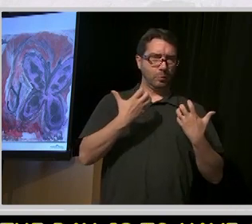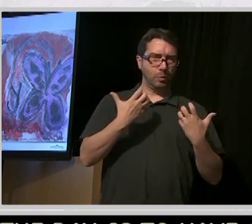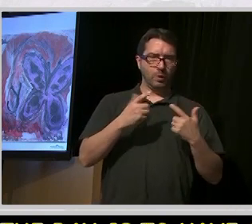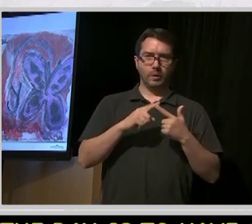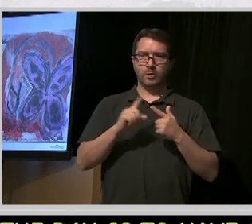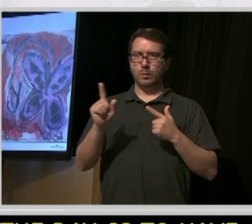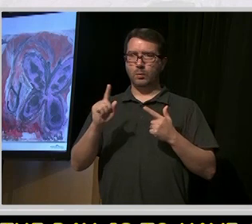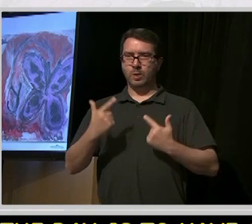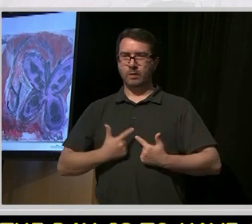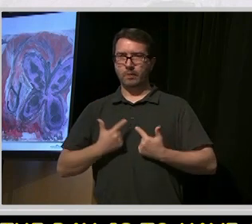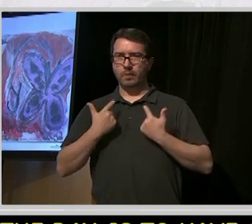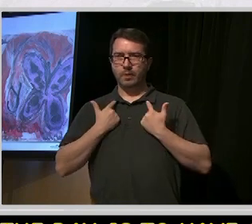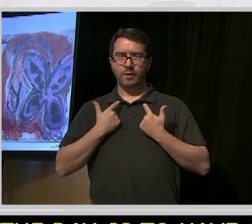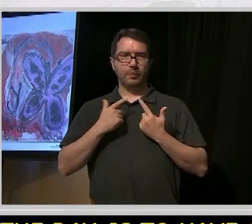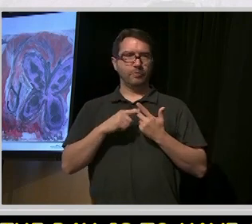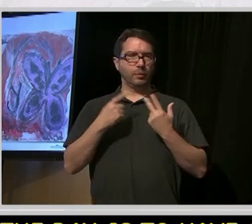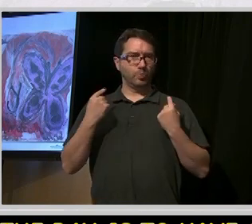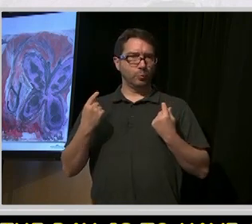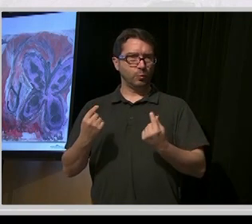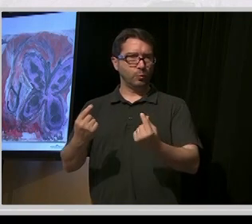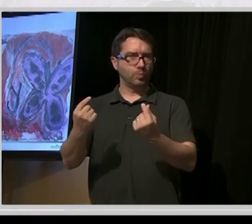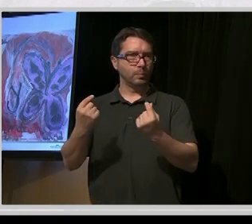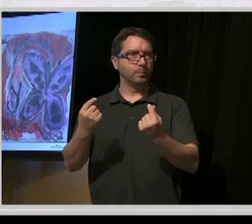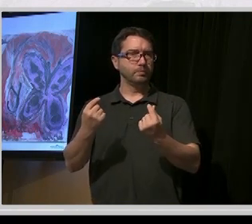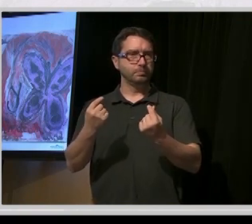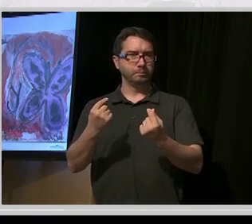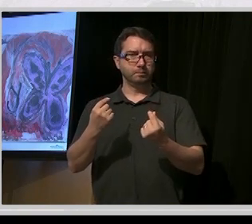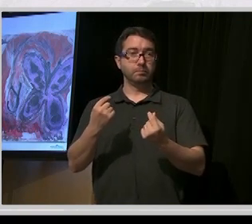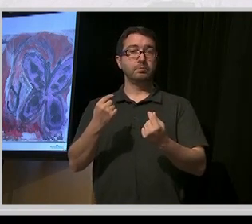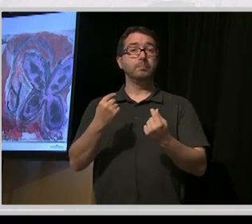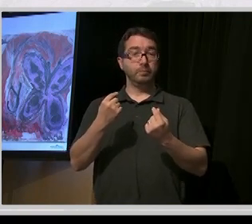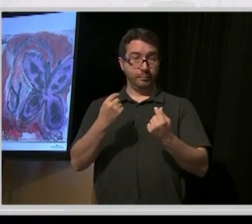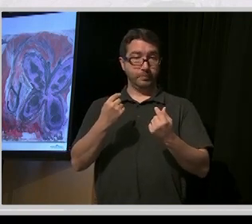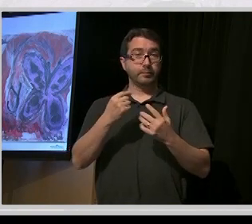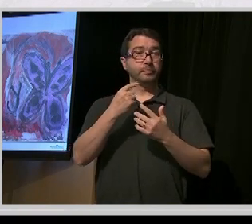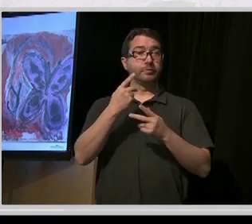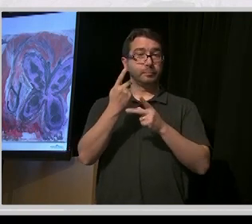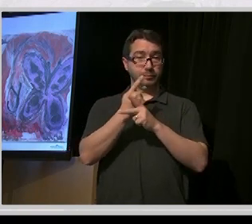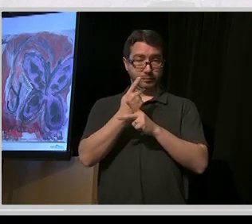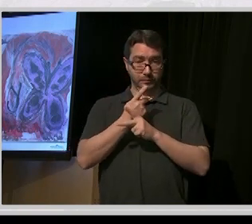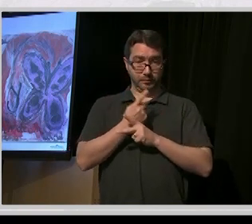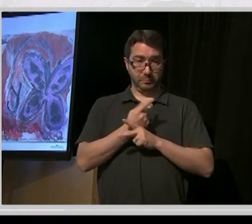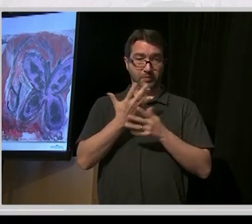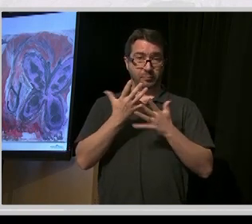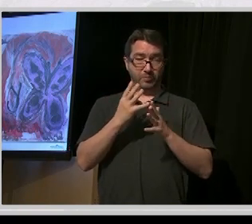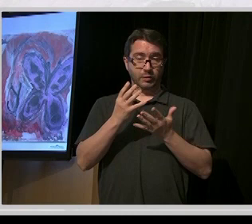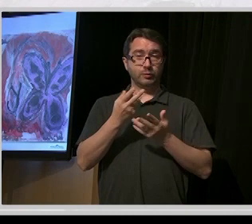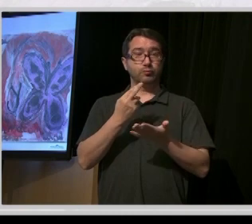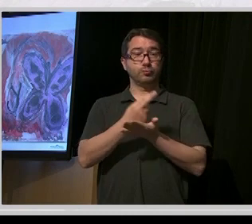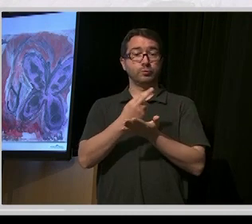and to start to put together the resources and the supports they need to move that forward. And